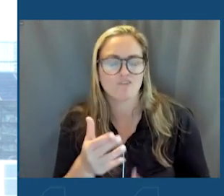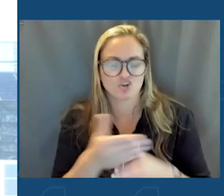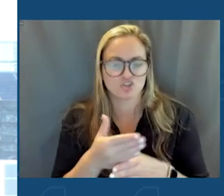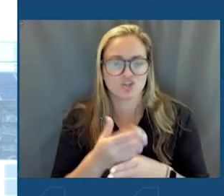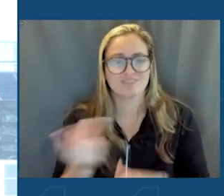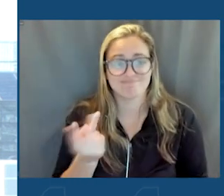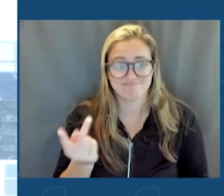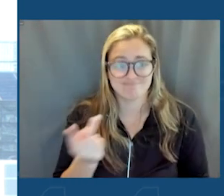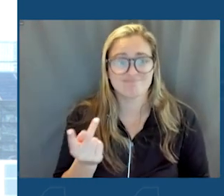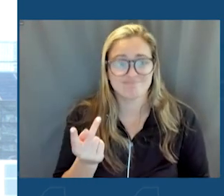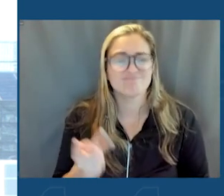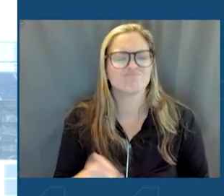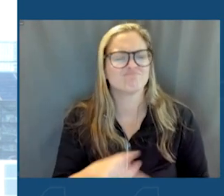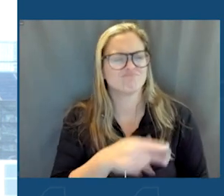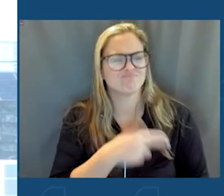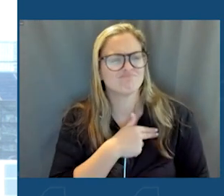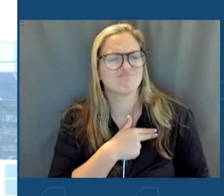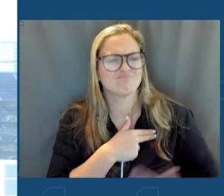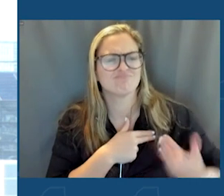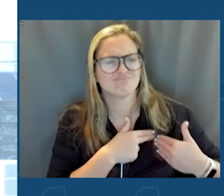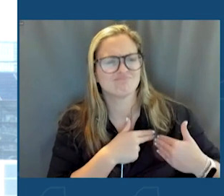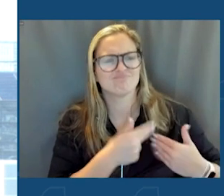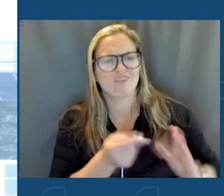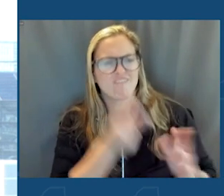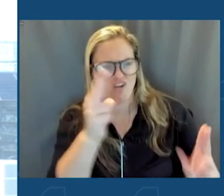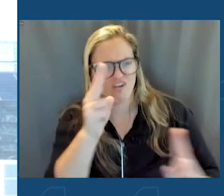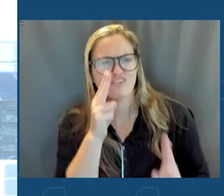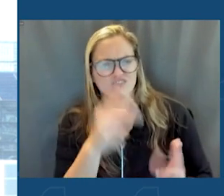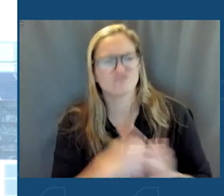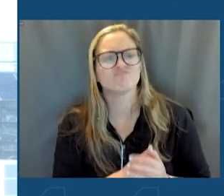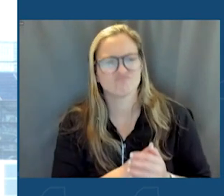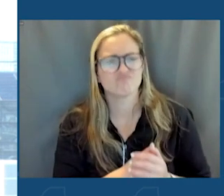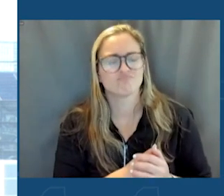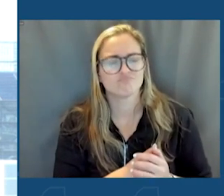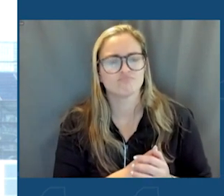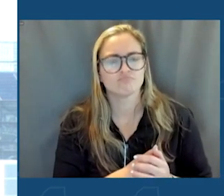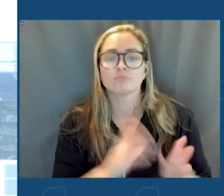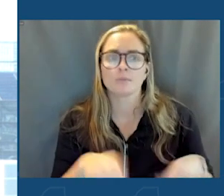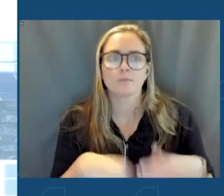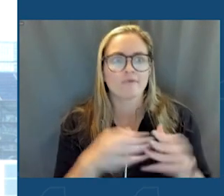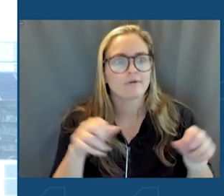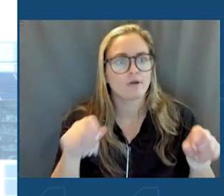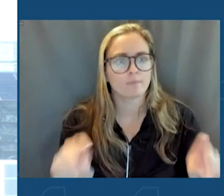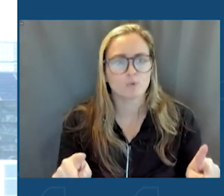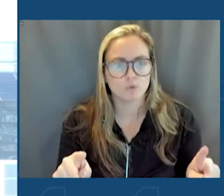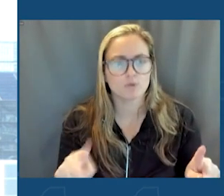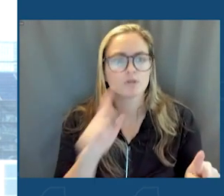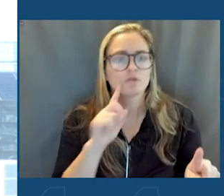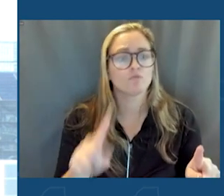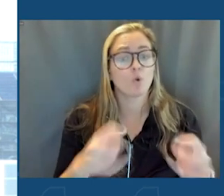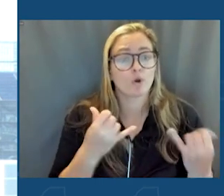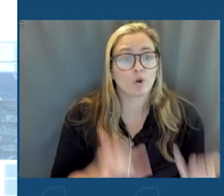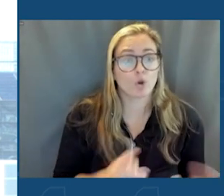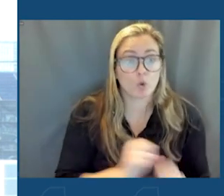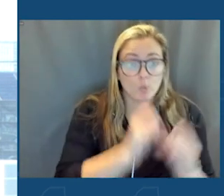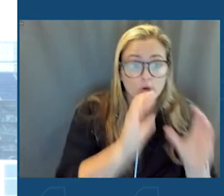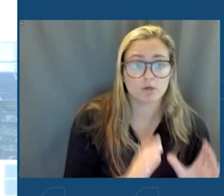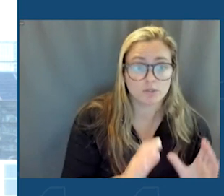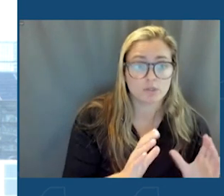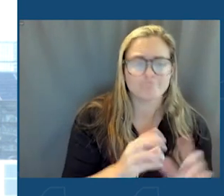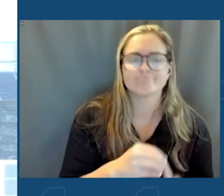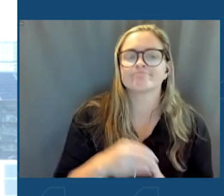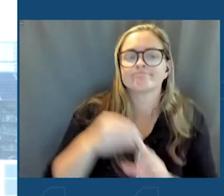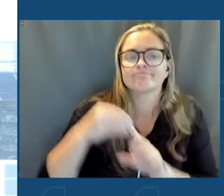that as a badge of honor. And second, that it provides opportunities for current workers, and especially